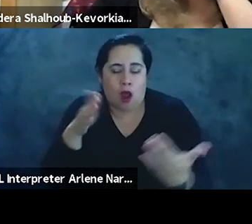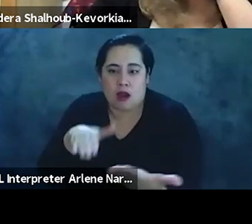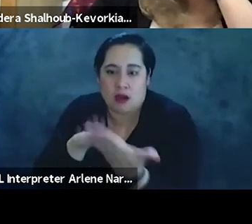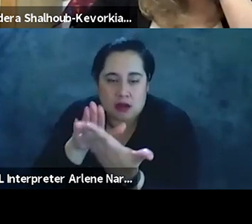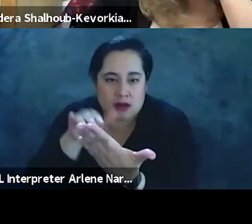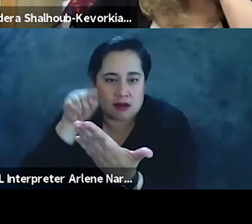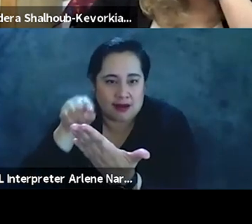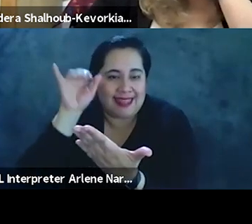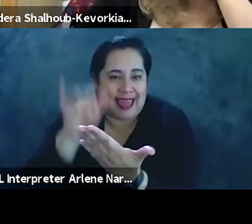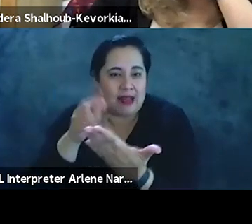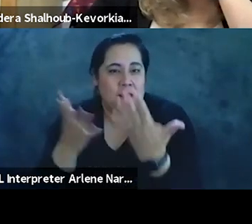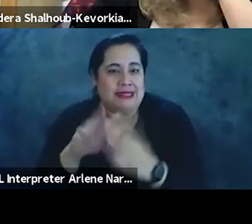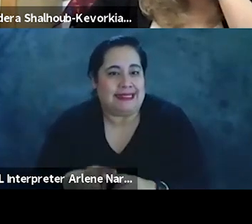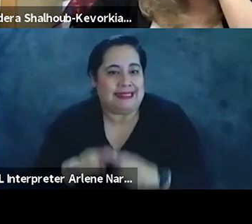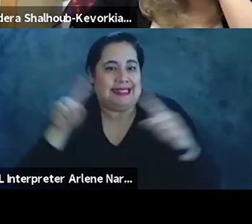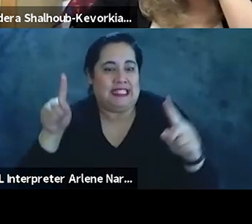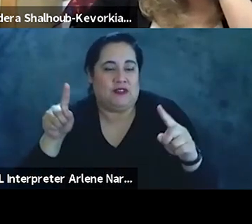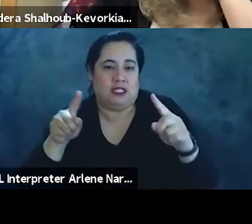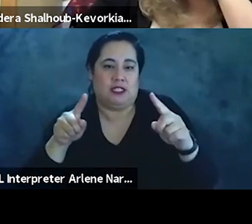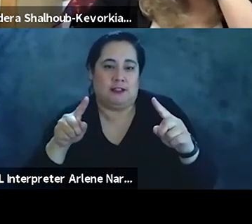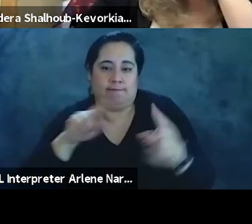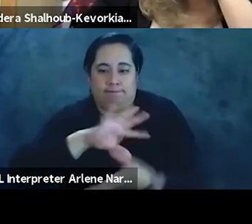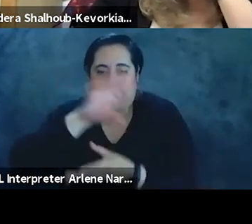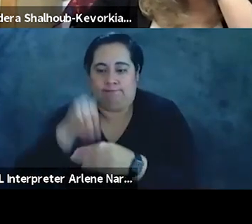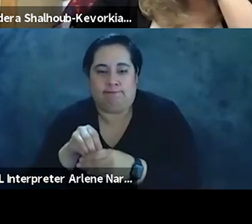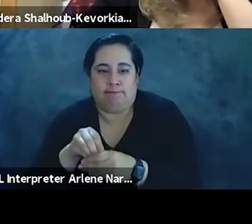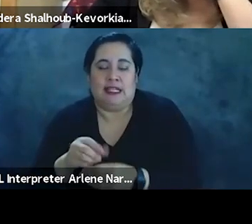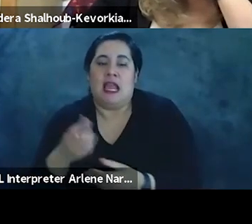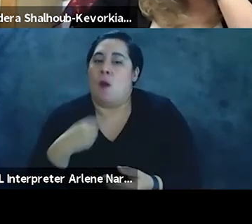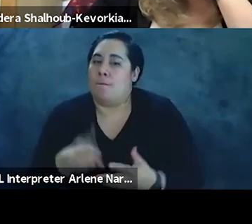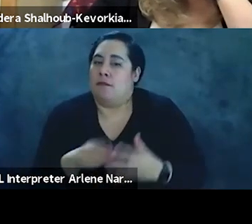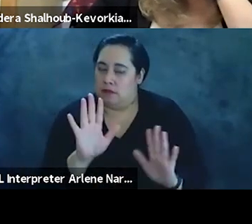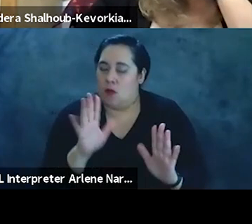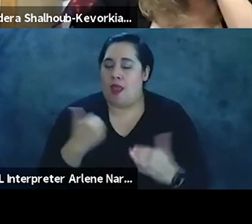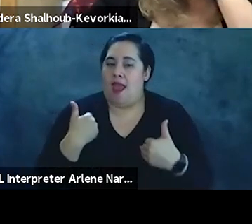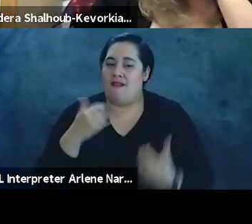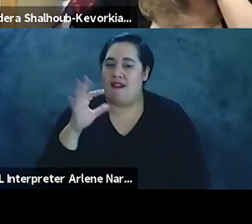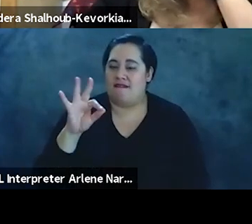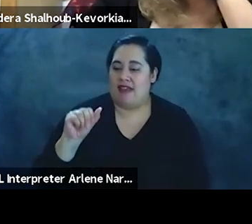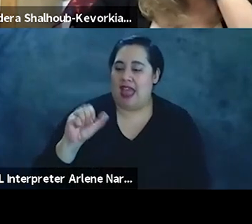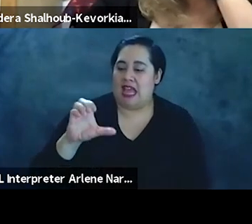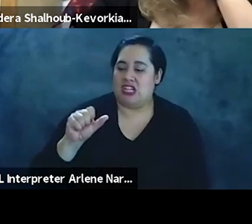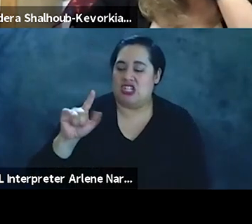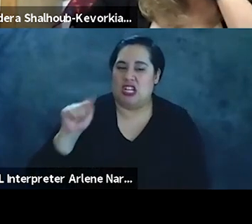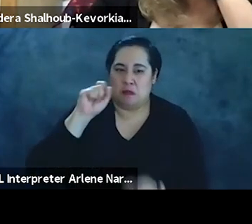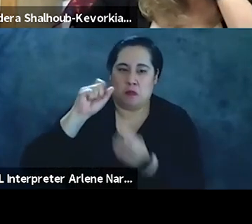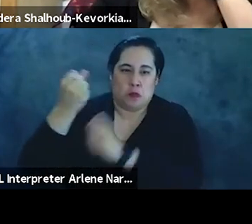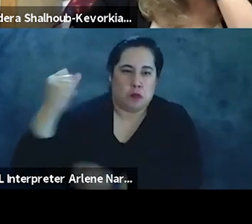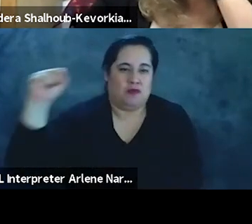may be a very different configuration of the Israeli state. I mean, to begin with, we have these fascist and proto-fascist movements globally.